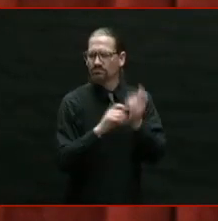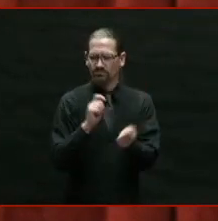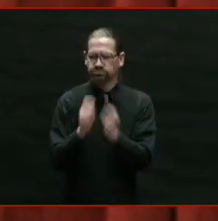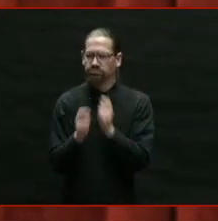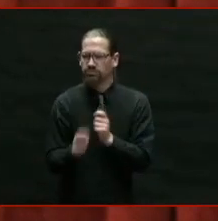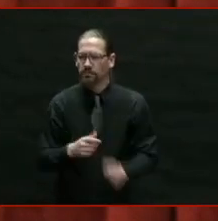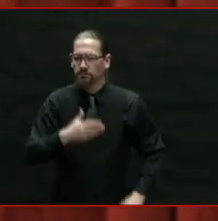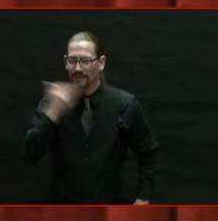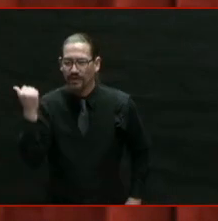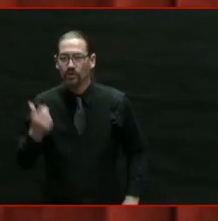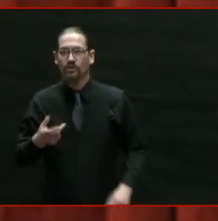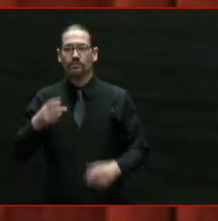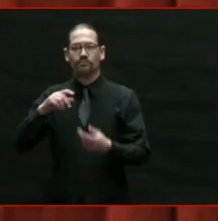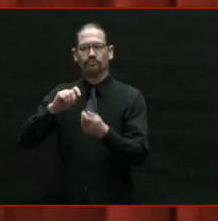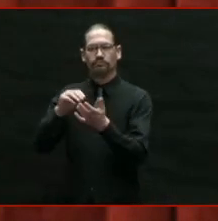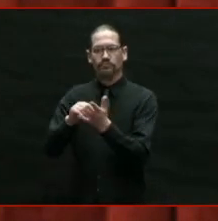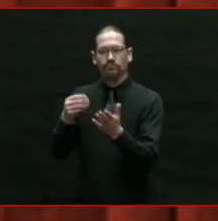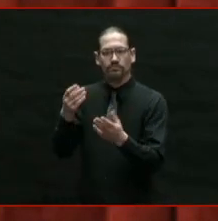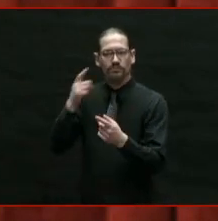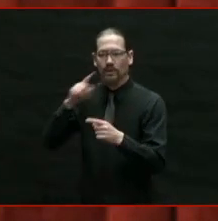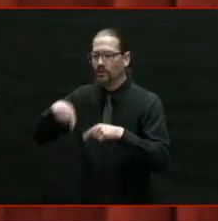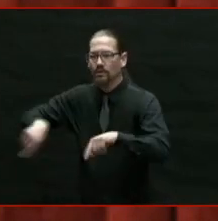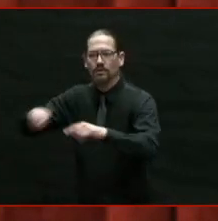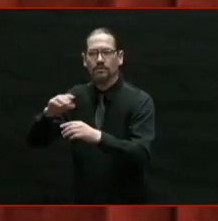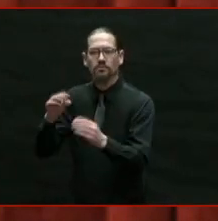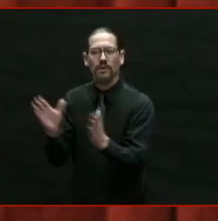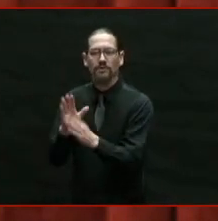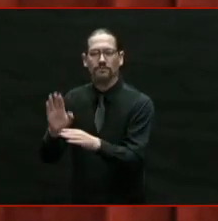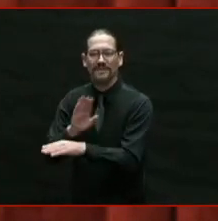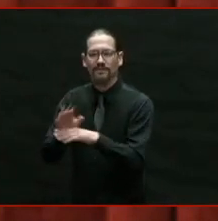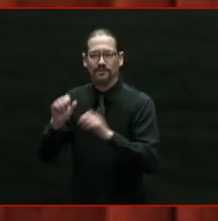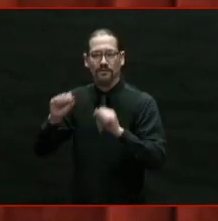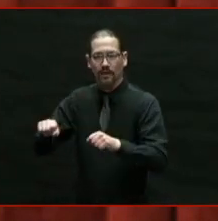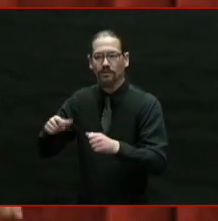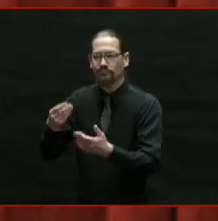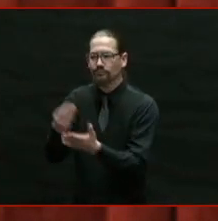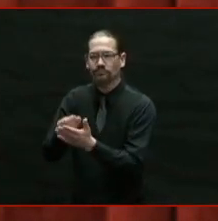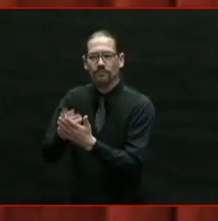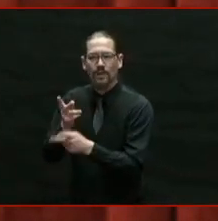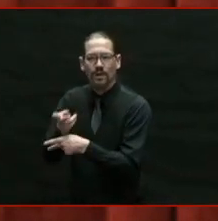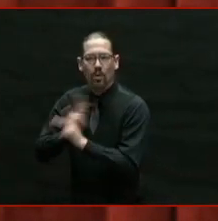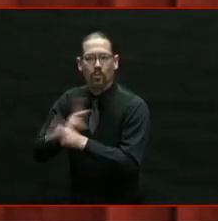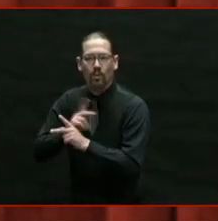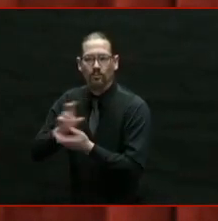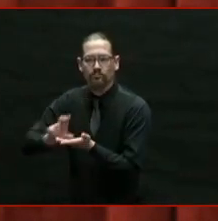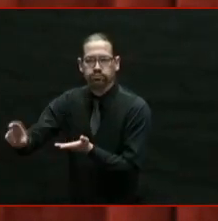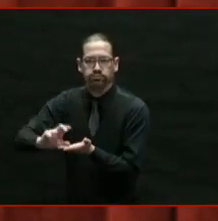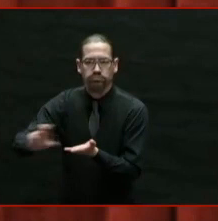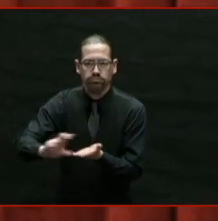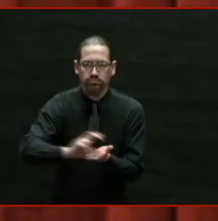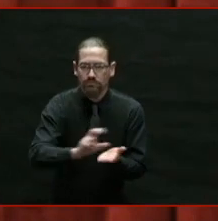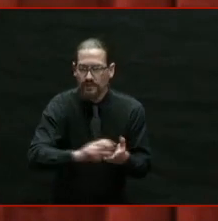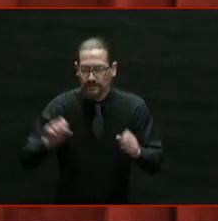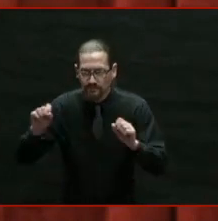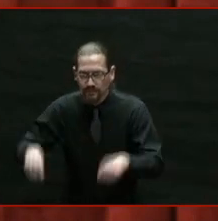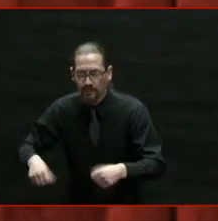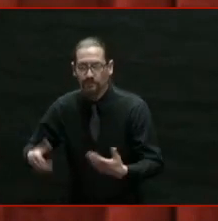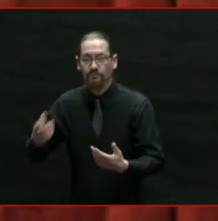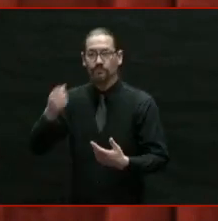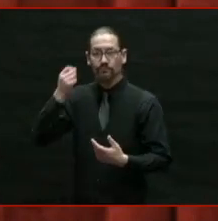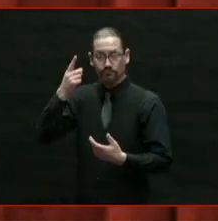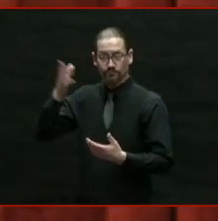And, importantly, of the loans we've made from that new small business loan fund,